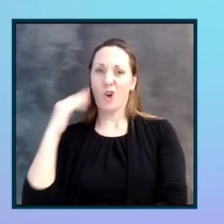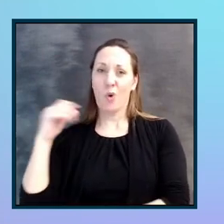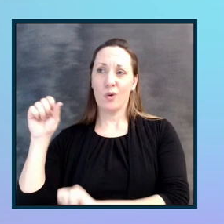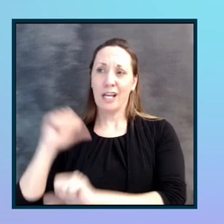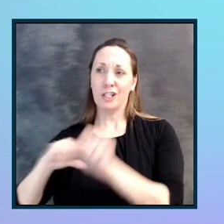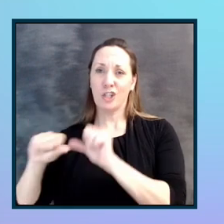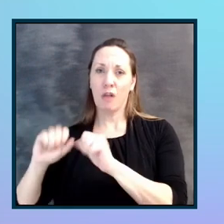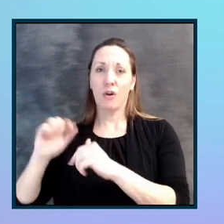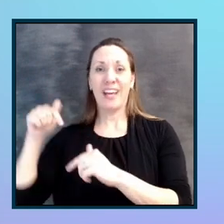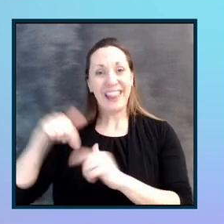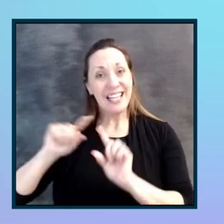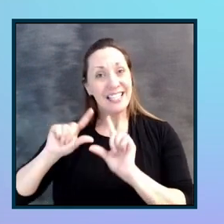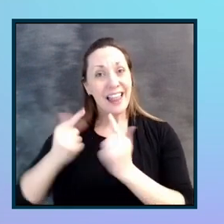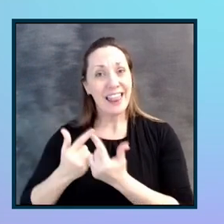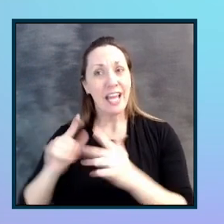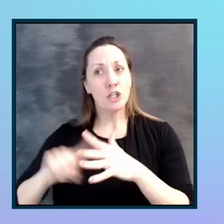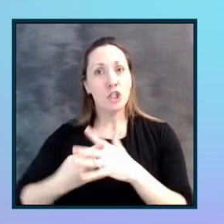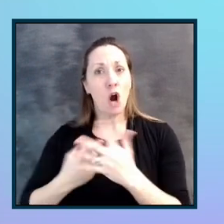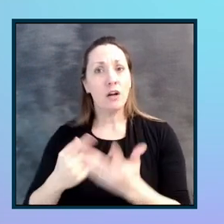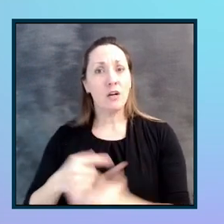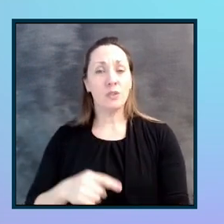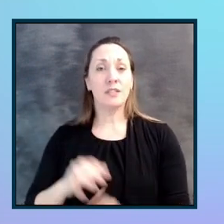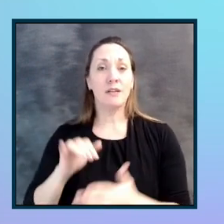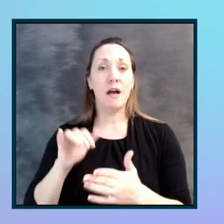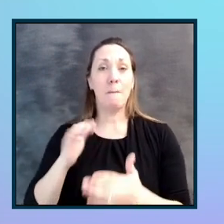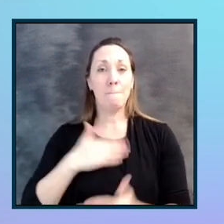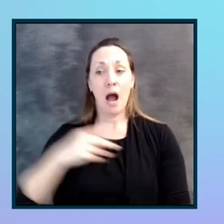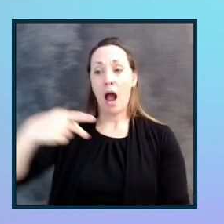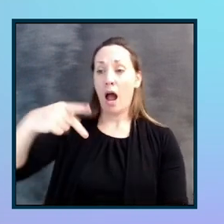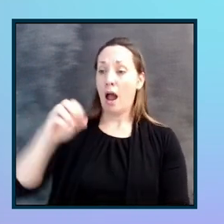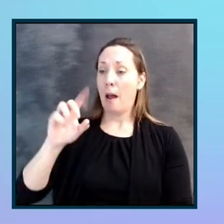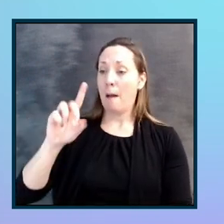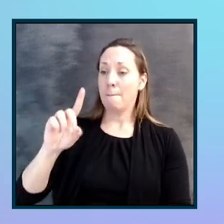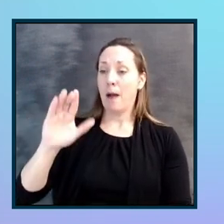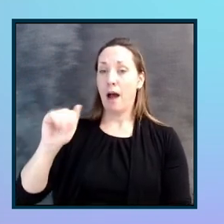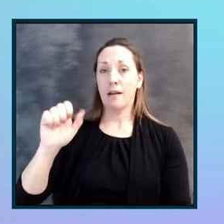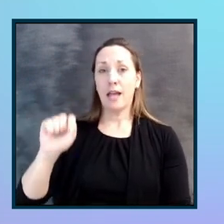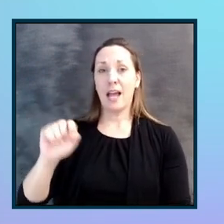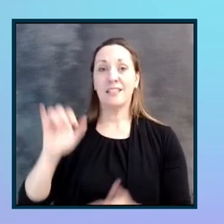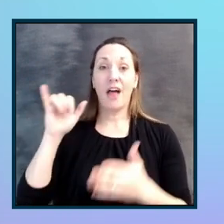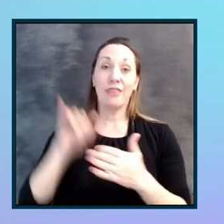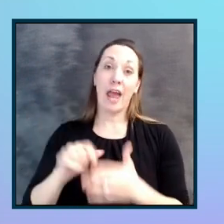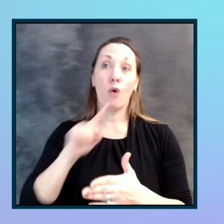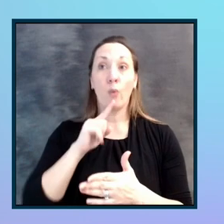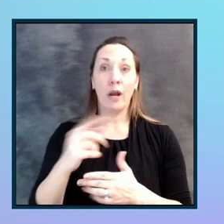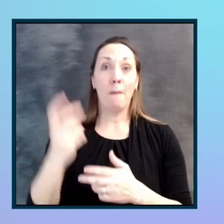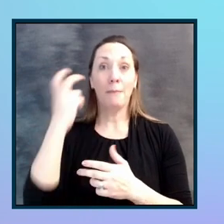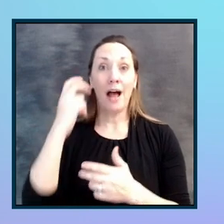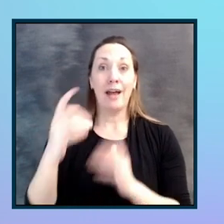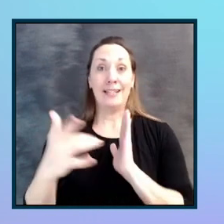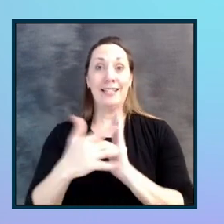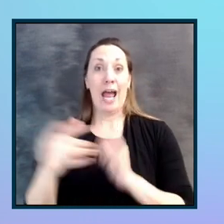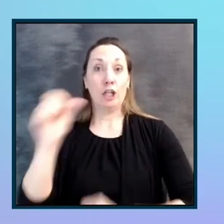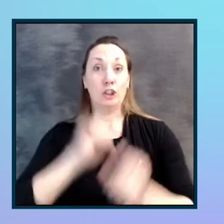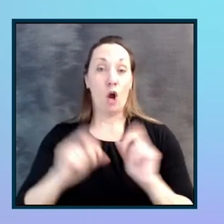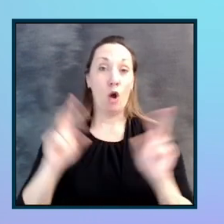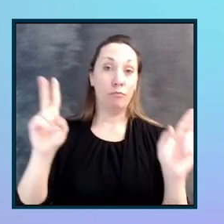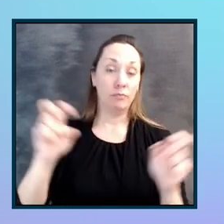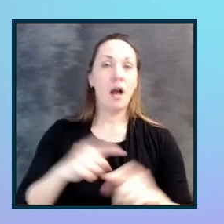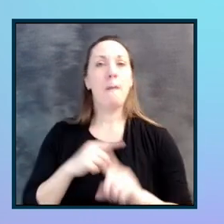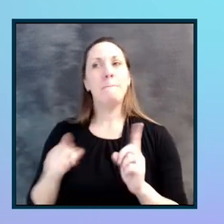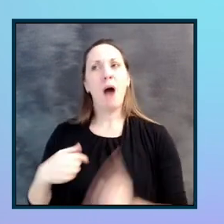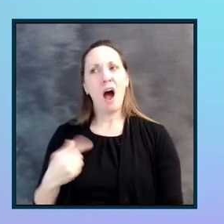started through my podcast, that real blind tech show, but outside of Nick and Ed and myself, I had never really